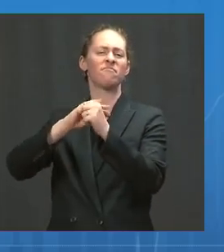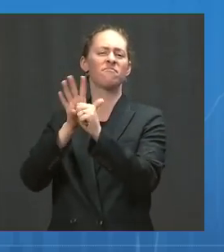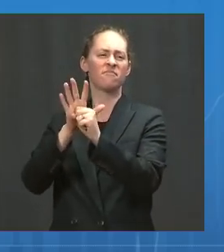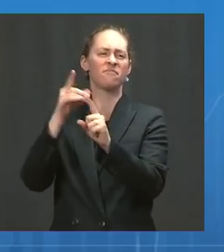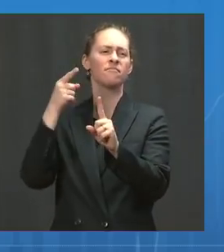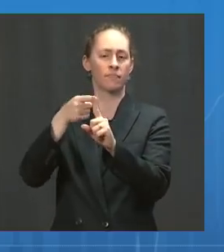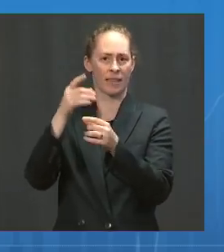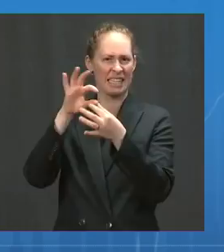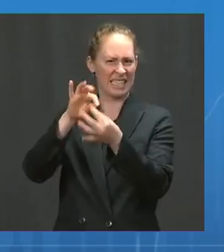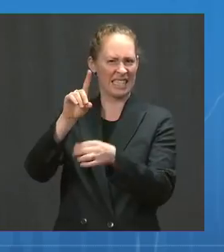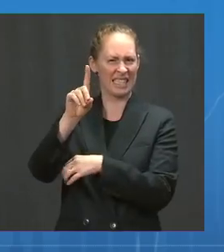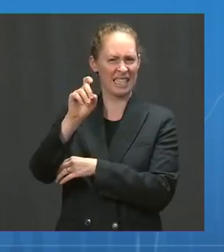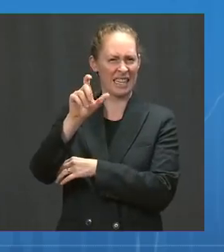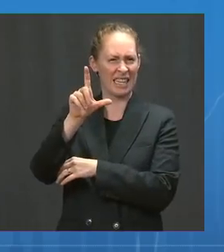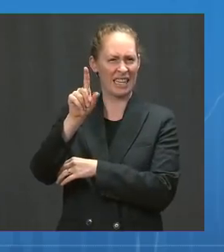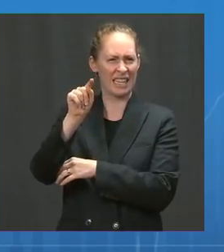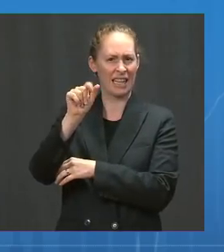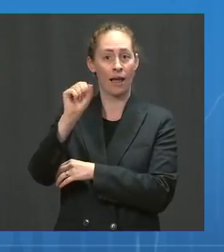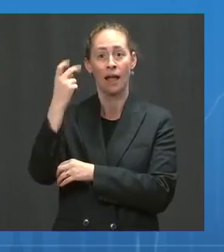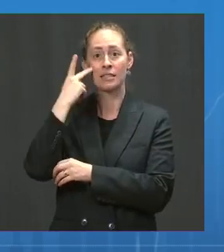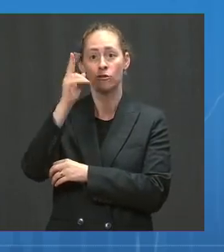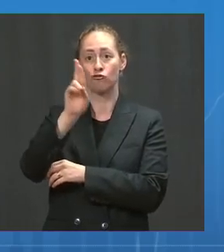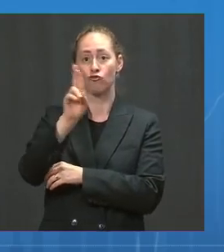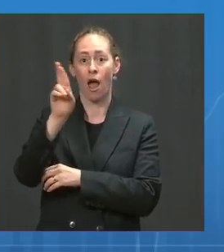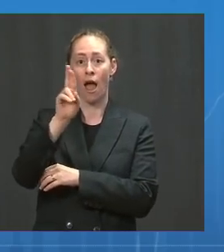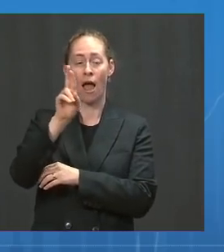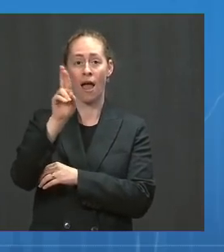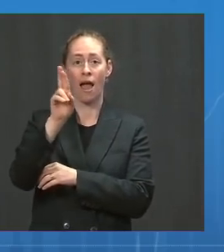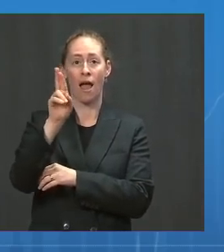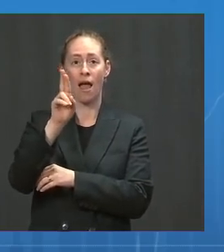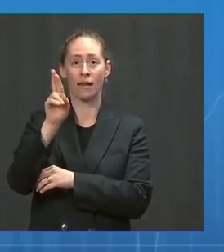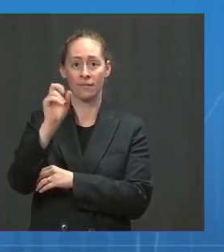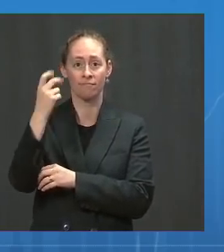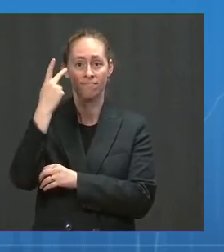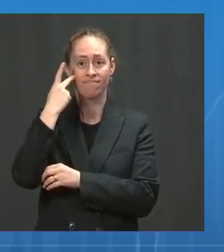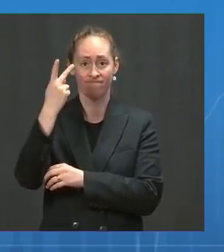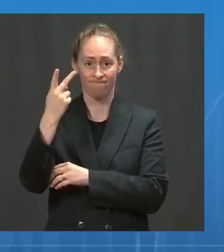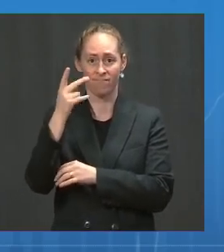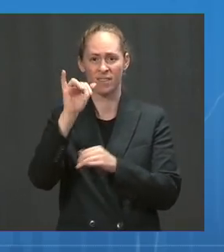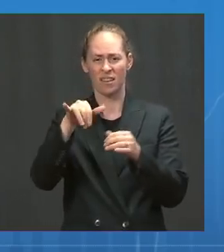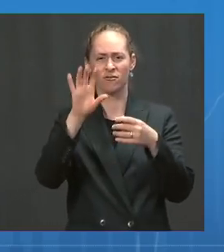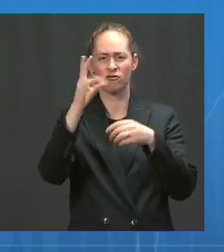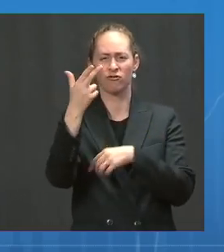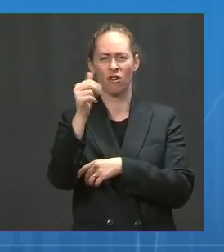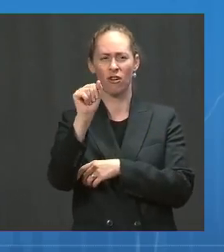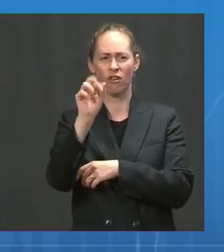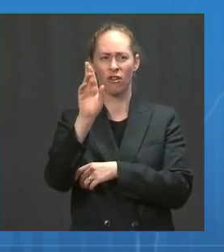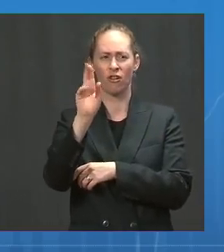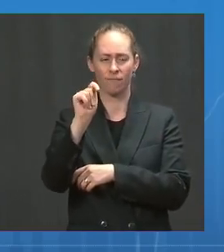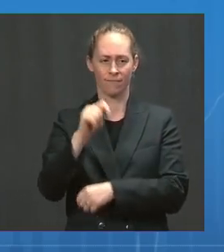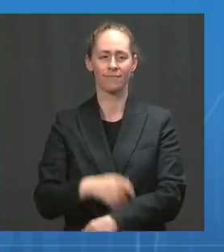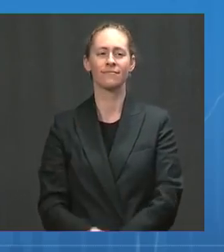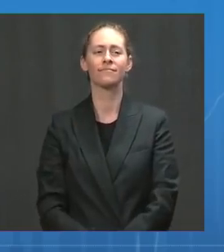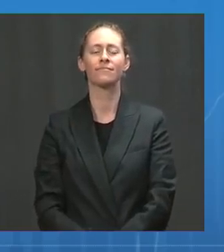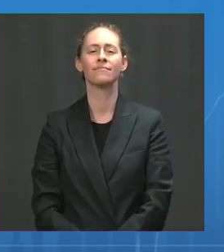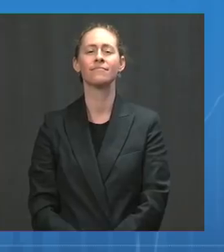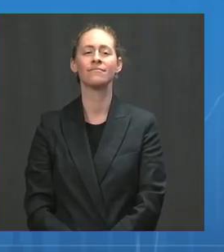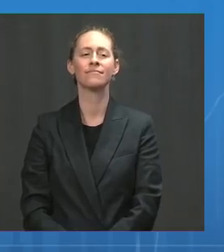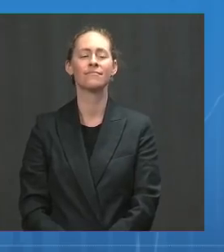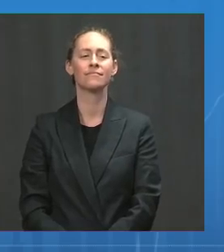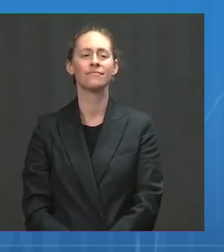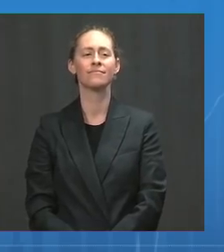you look at the right-hand part of the slide, you see the extraordinary surge in the dominance of this variant